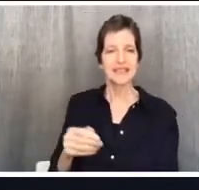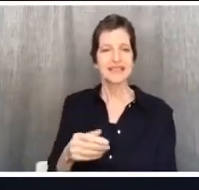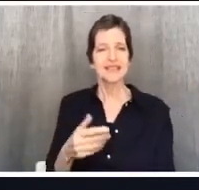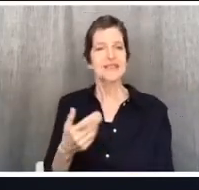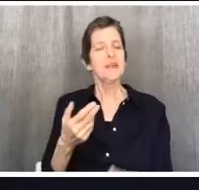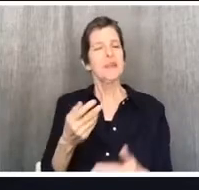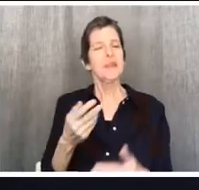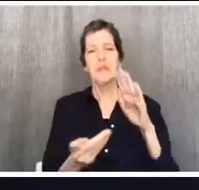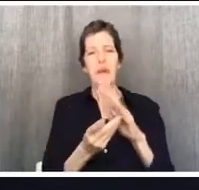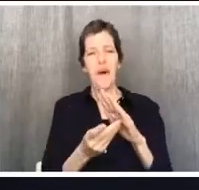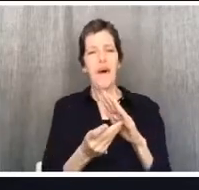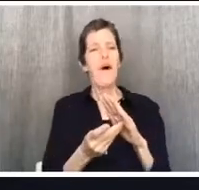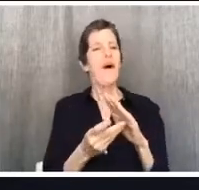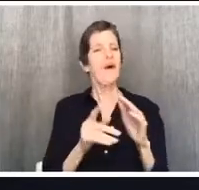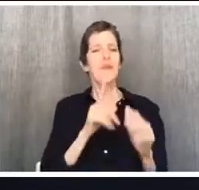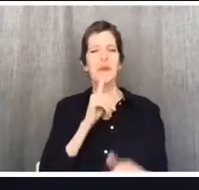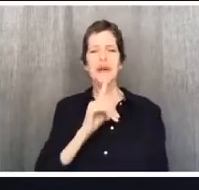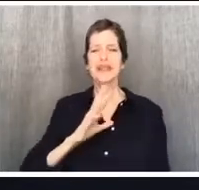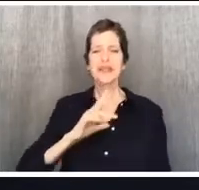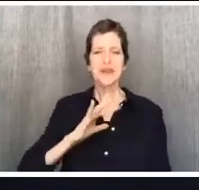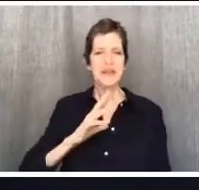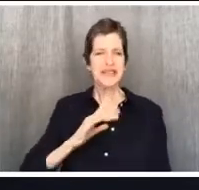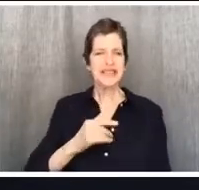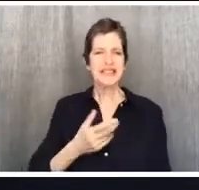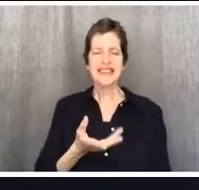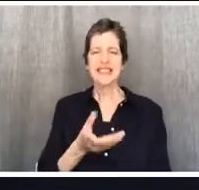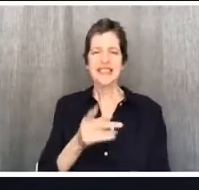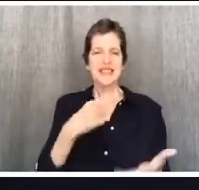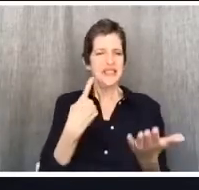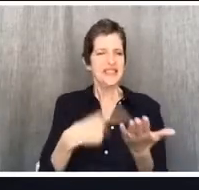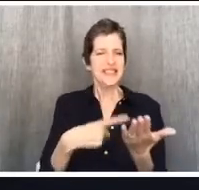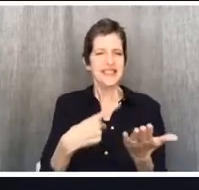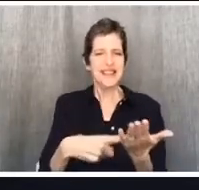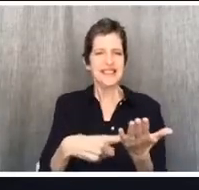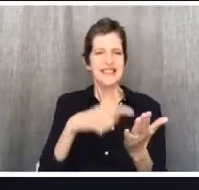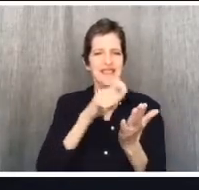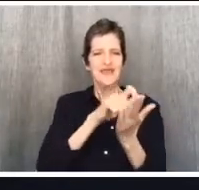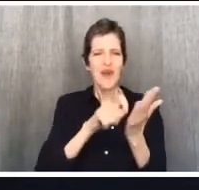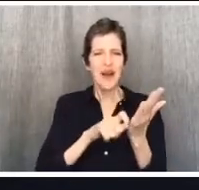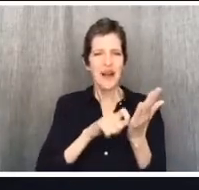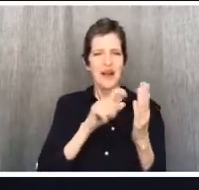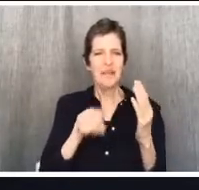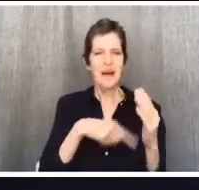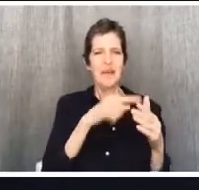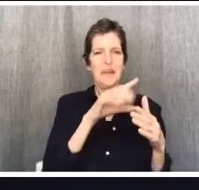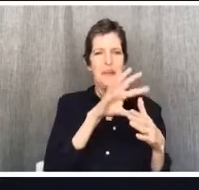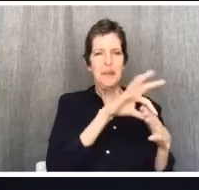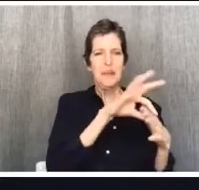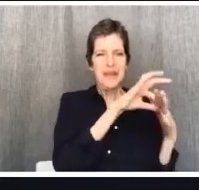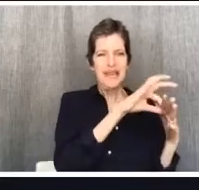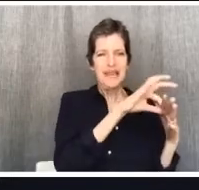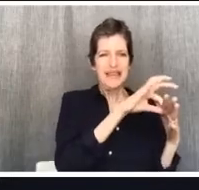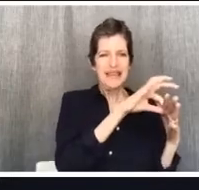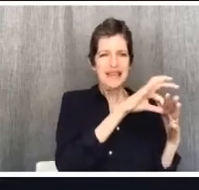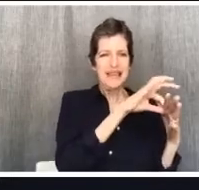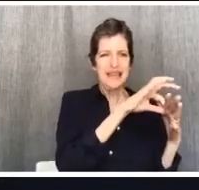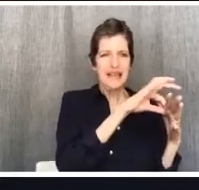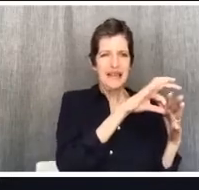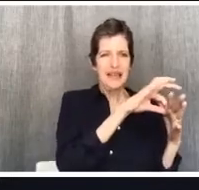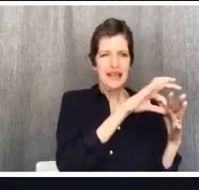can go from should we eat meat in these specific contexts to how do we imitate Jesus. It's marvelous.